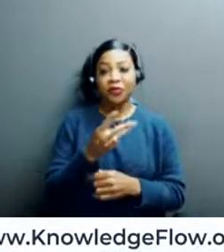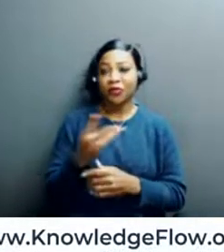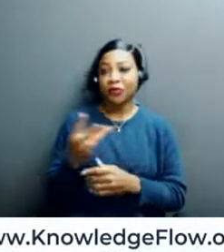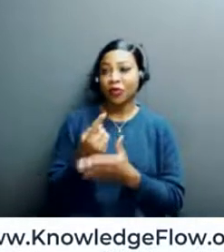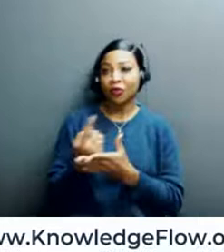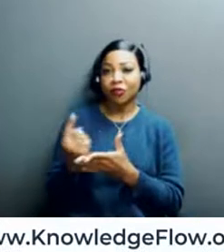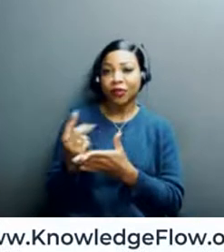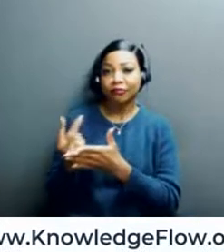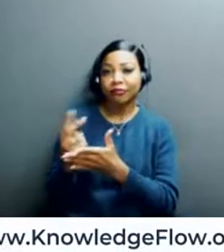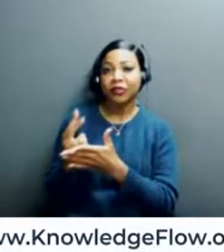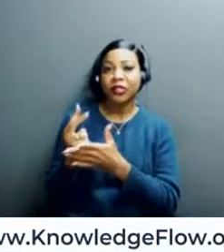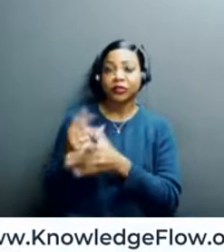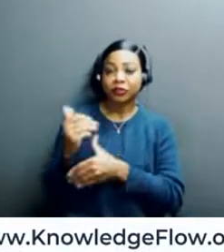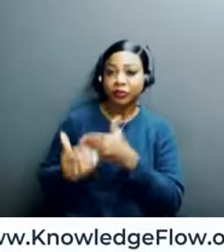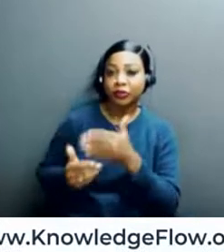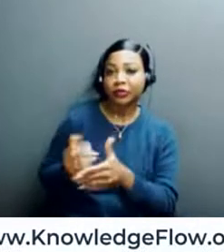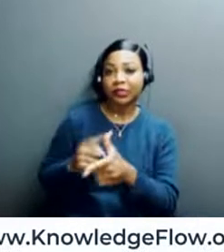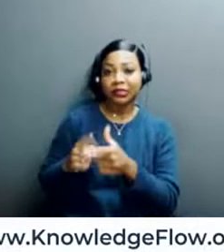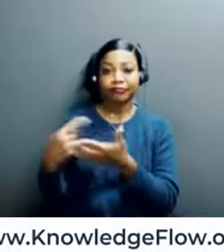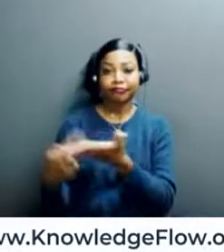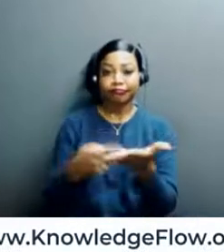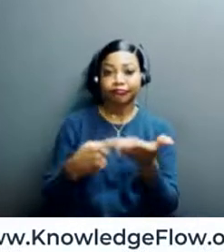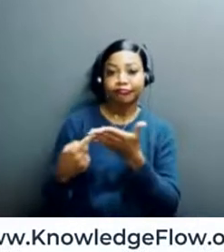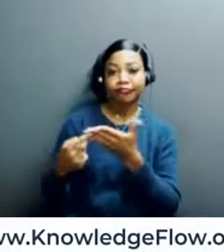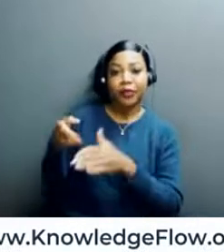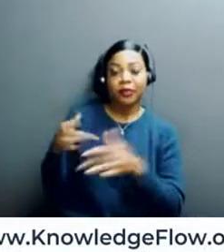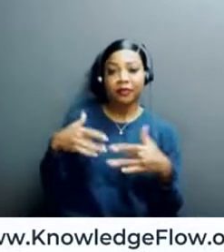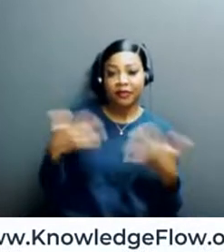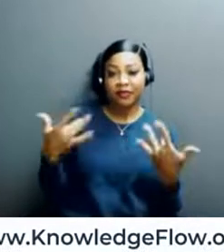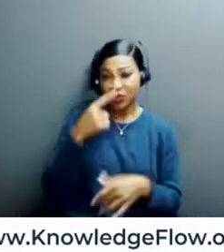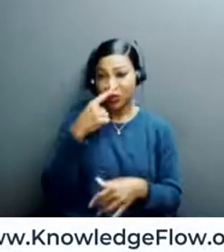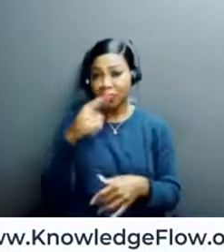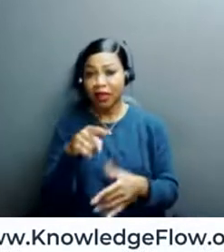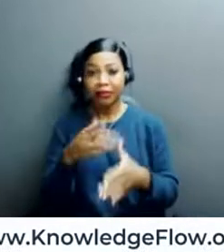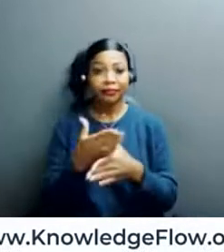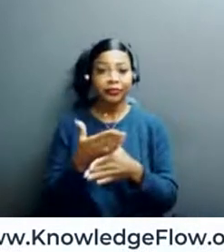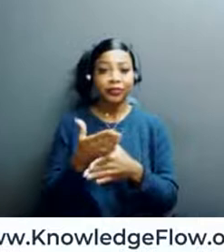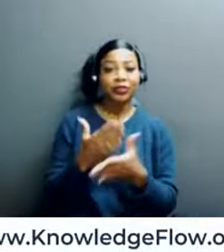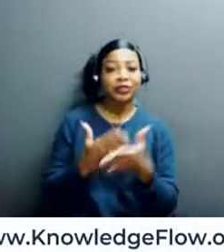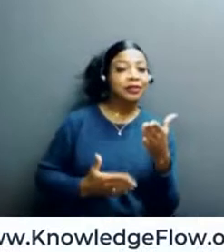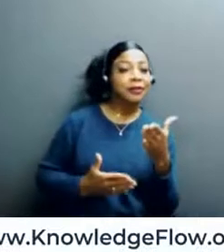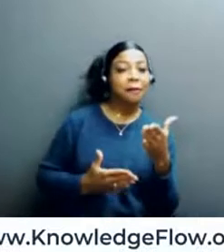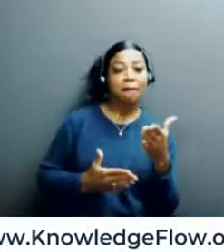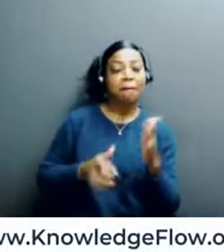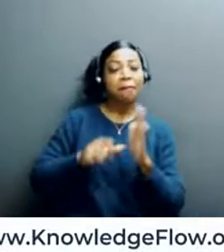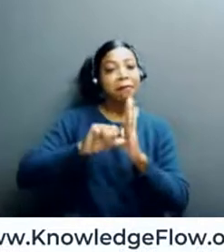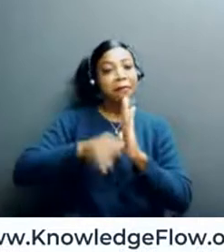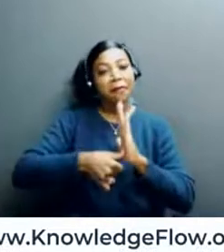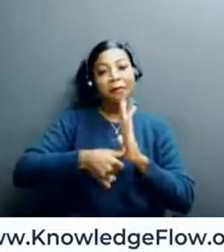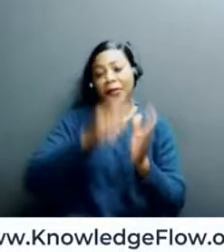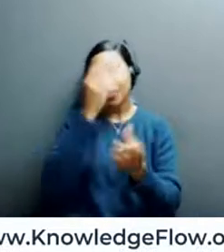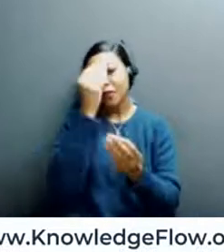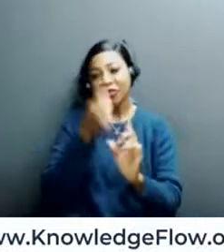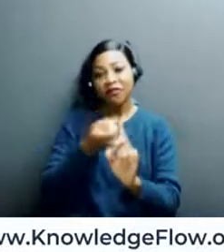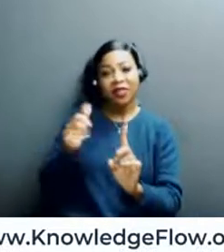that was said and discussed of the the symposium. Can you share some highlights or some, some kind of key notes from this